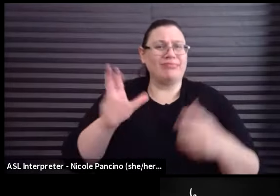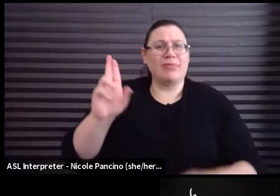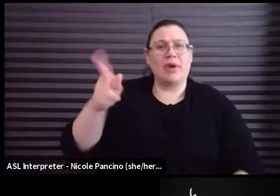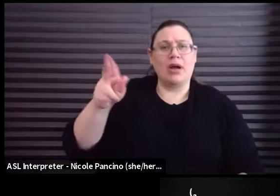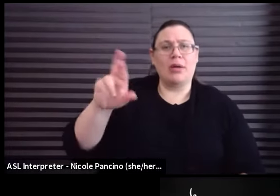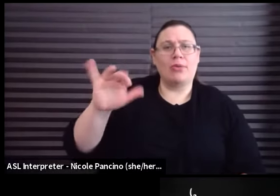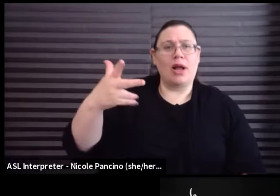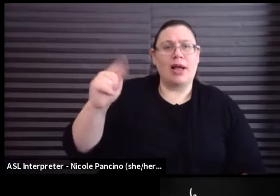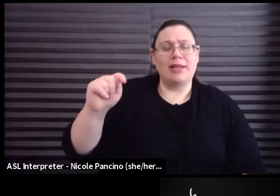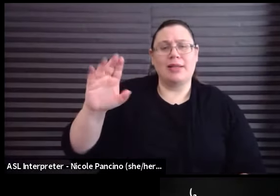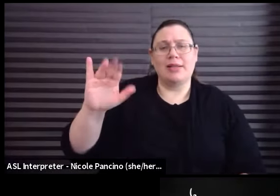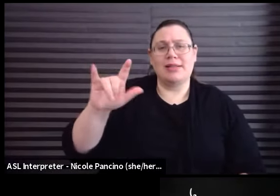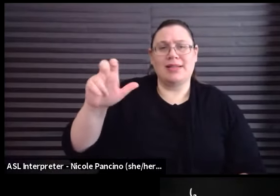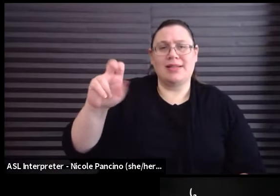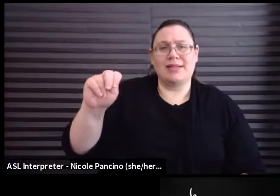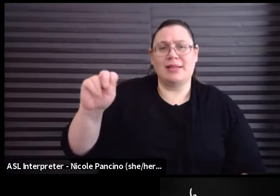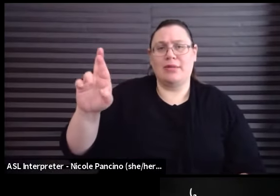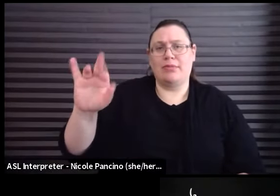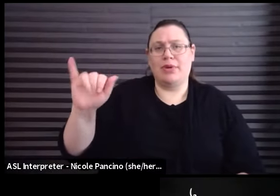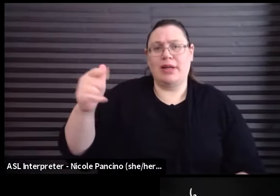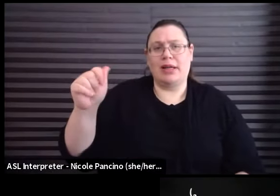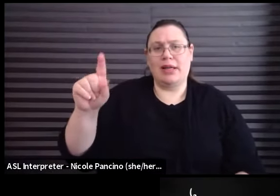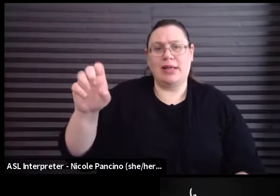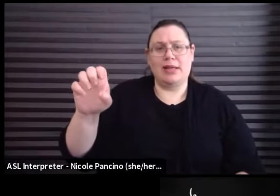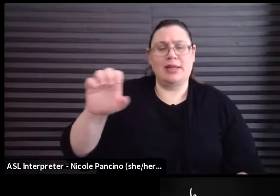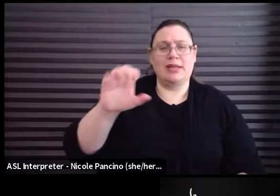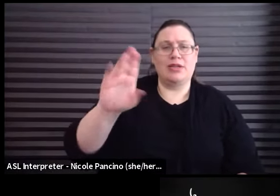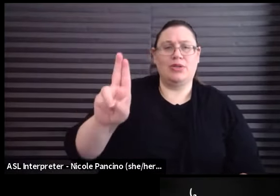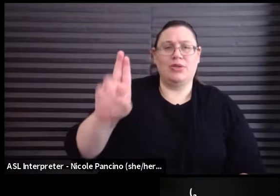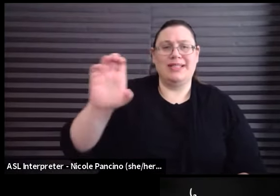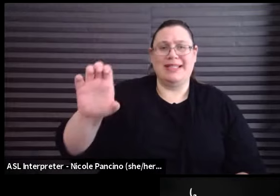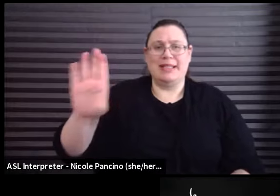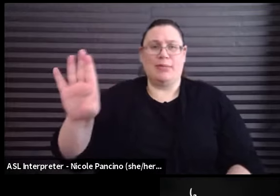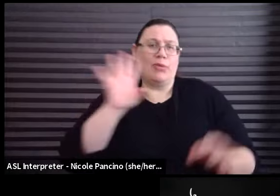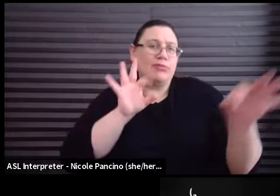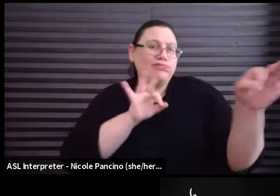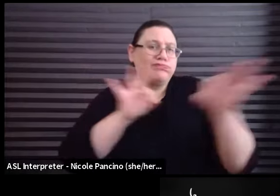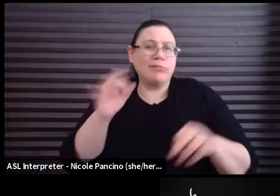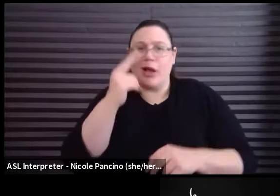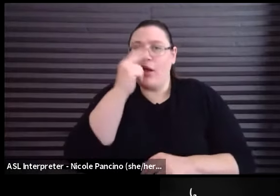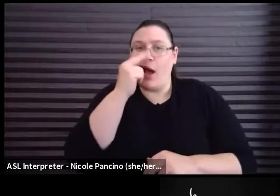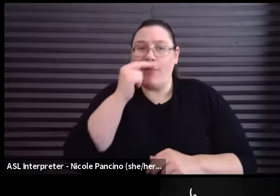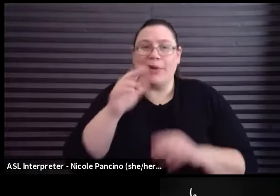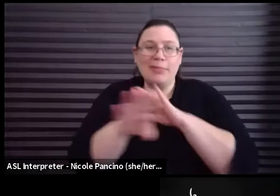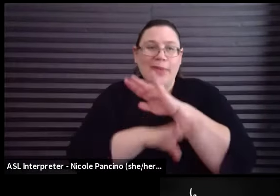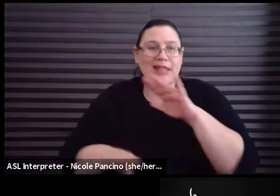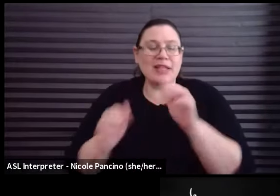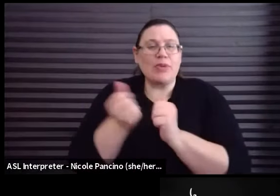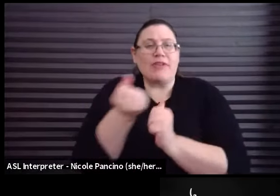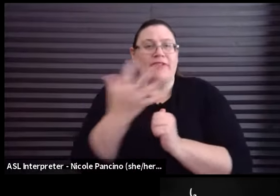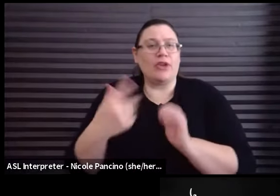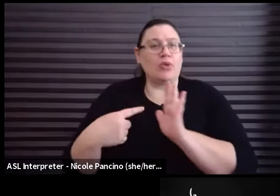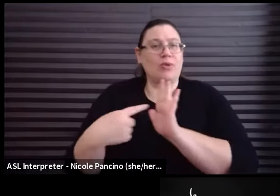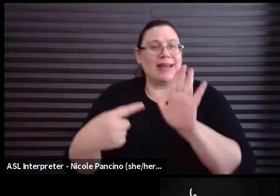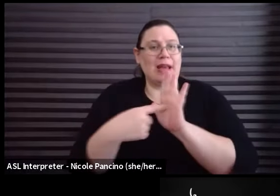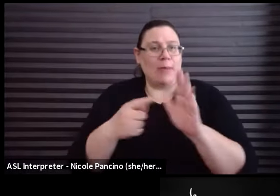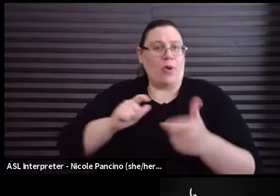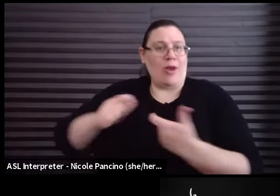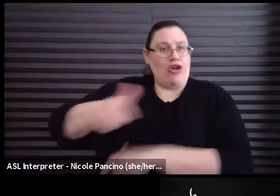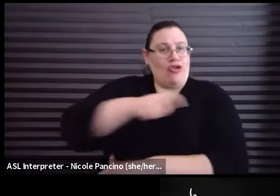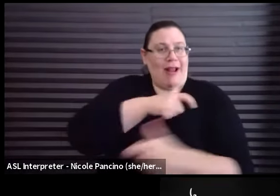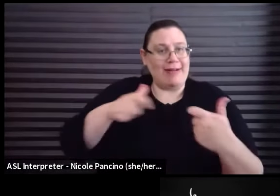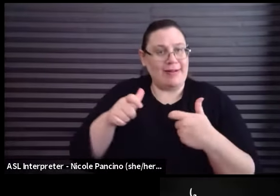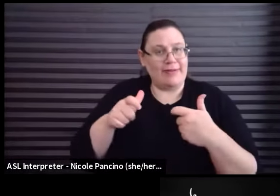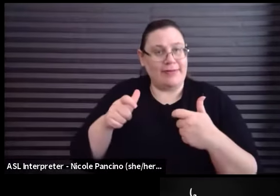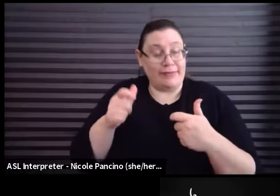Brigade, or UCB, to talk to you through some comedy basics with a few interactive demonstrations. Improv